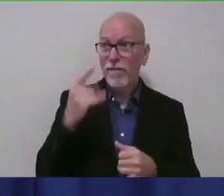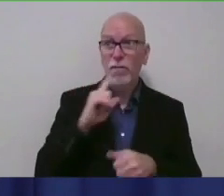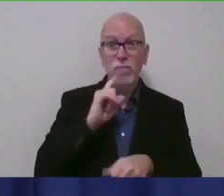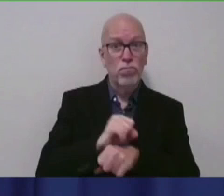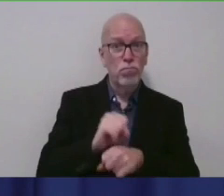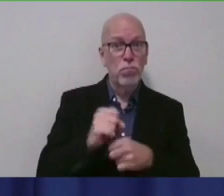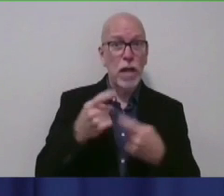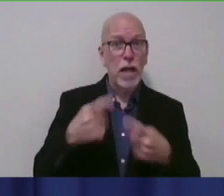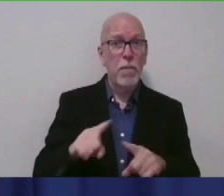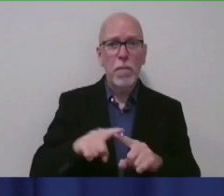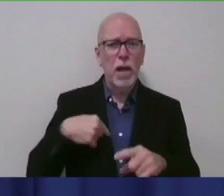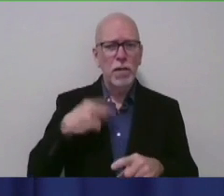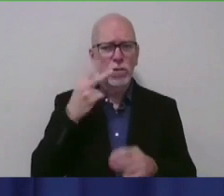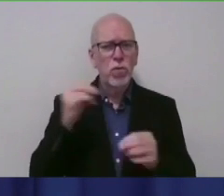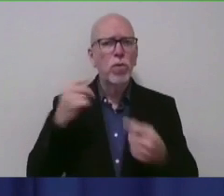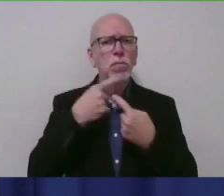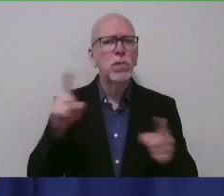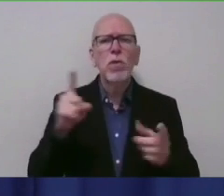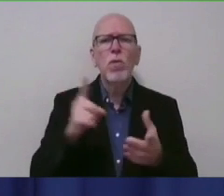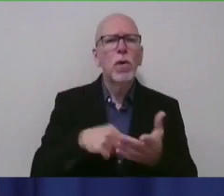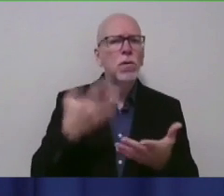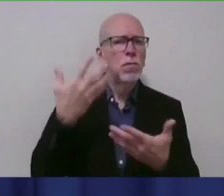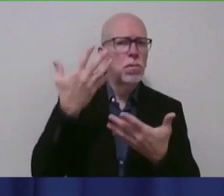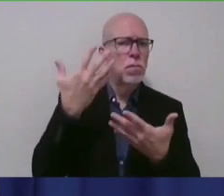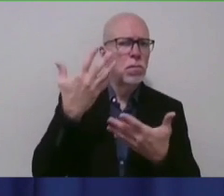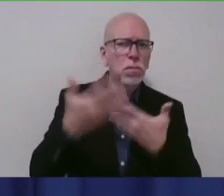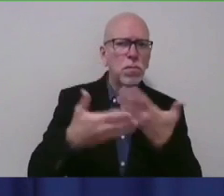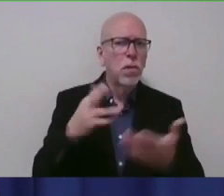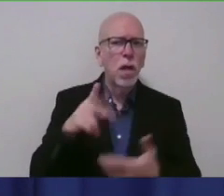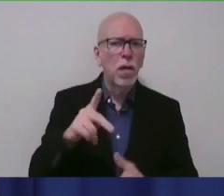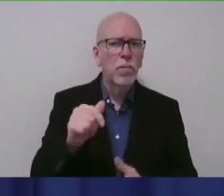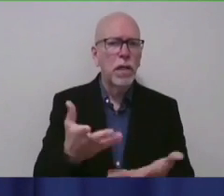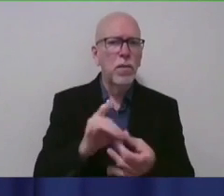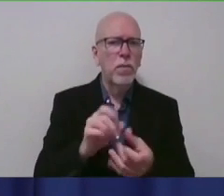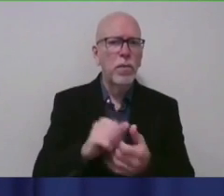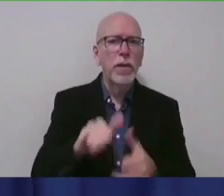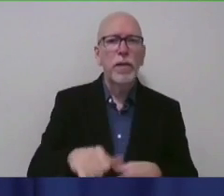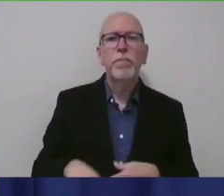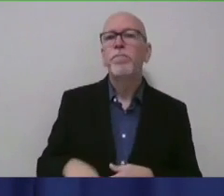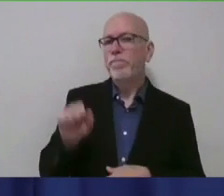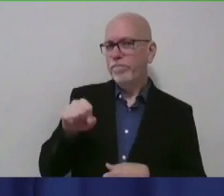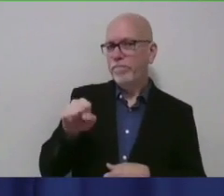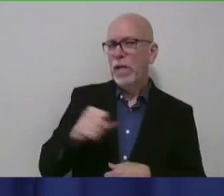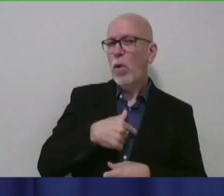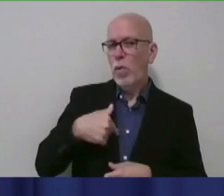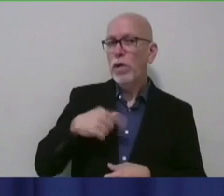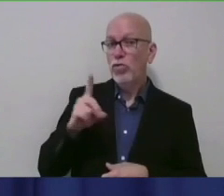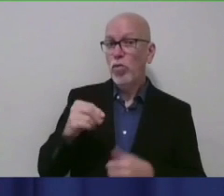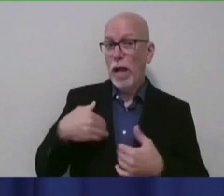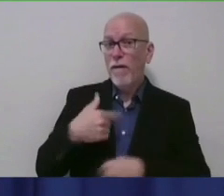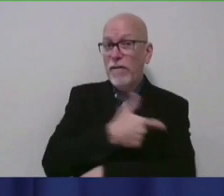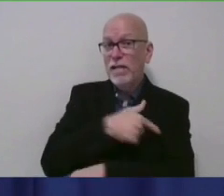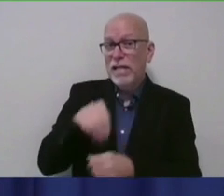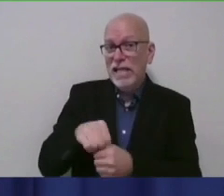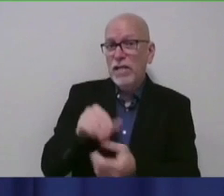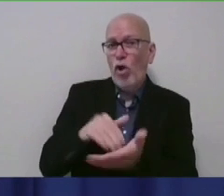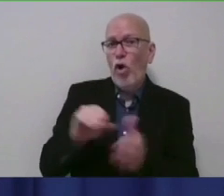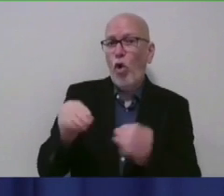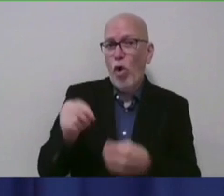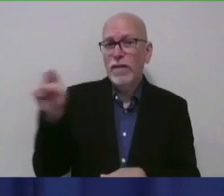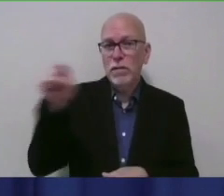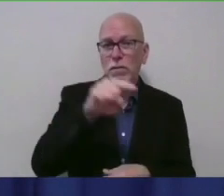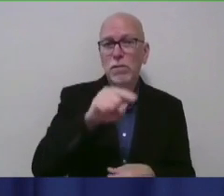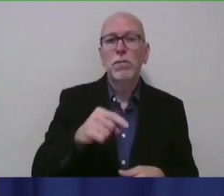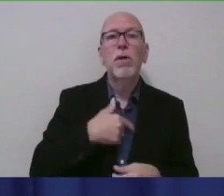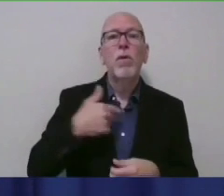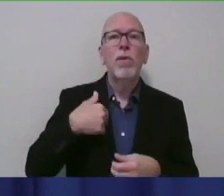on it. What's the status of that and when do we hope to be able to accomplish that? So, we do have vaccine in provider offices across the state right now. We work to break